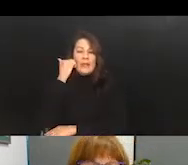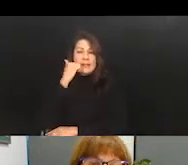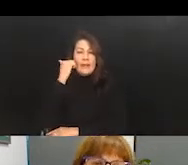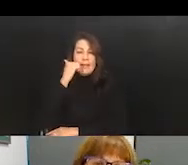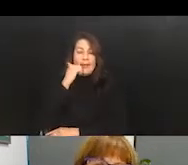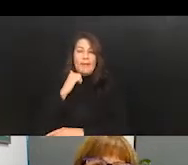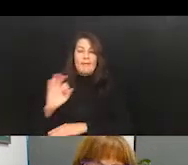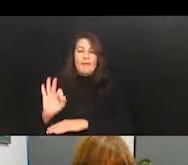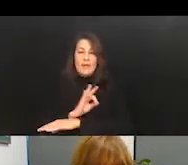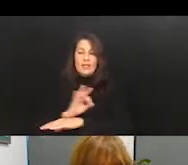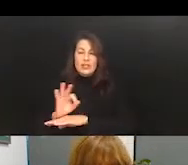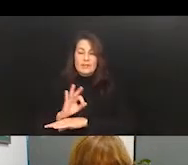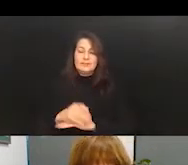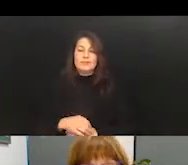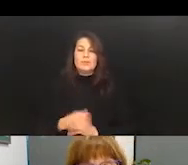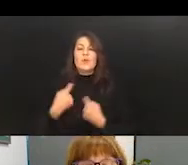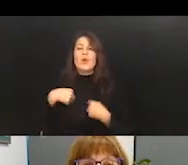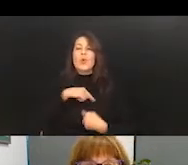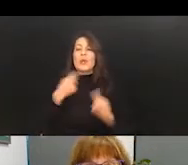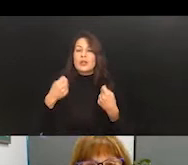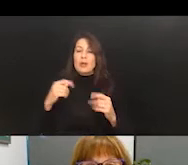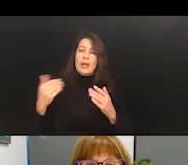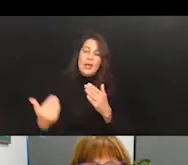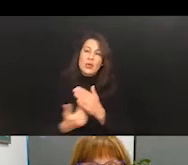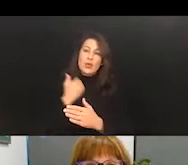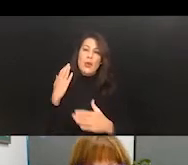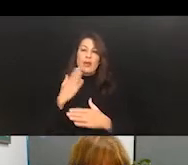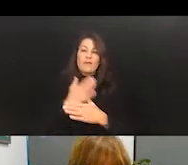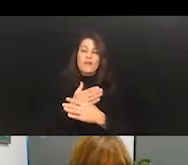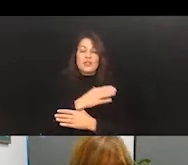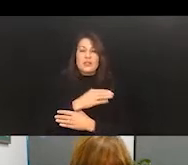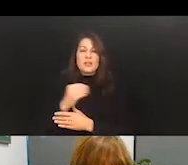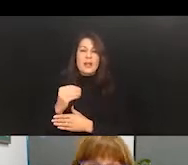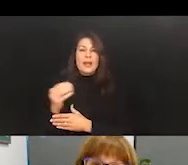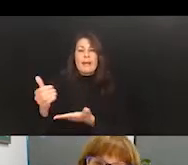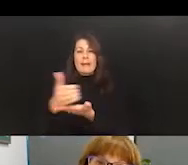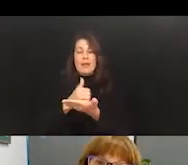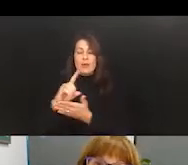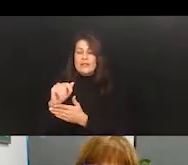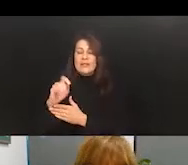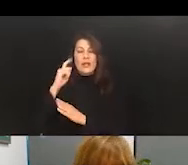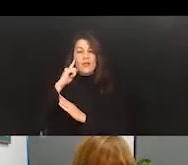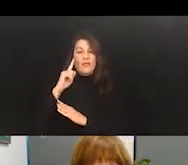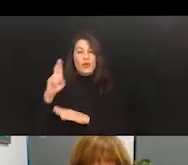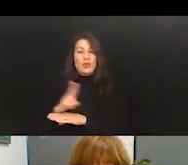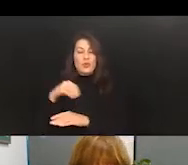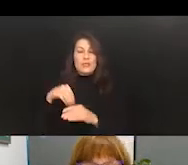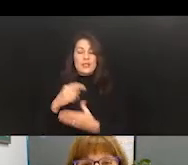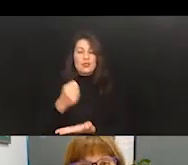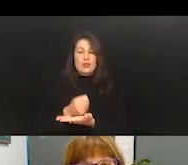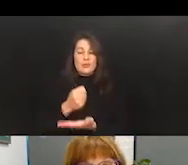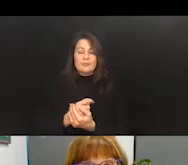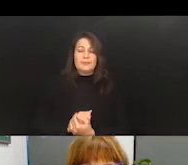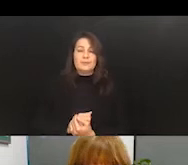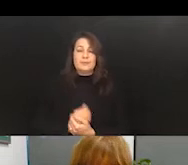by testing new interventions and gathering data that can be used in treatment. Our Center for Grantmaking has invested